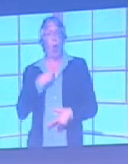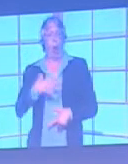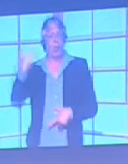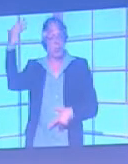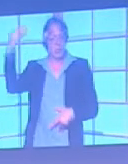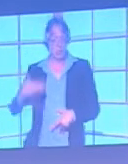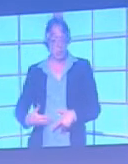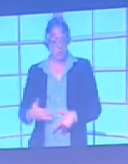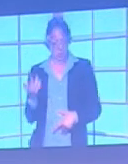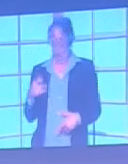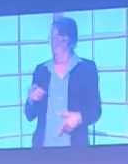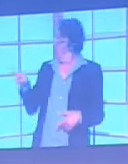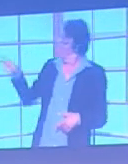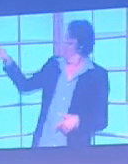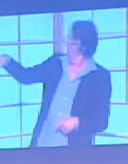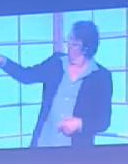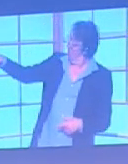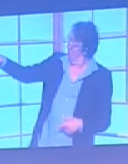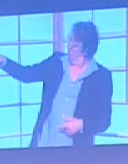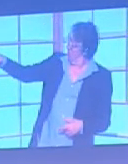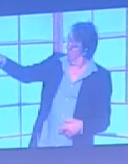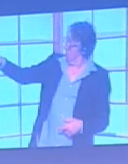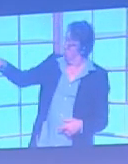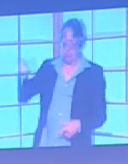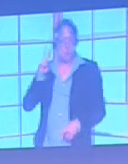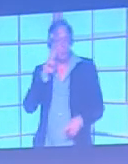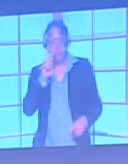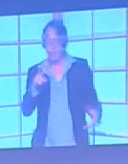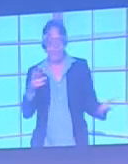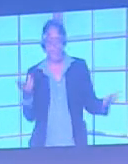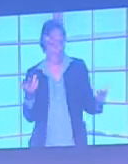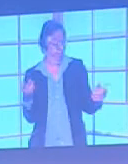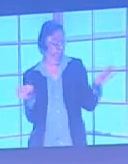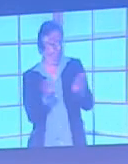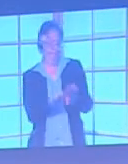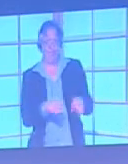from this camera angle, it's really hard to tell which team is which.